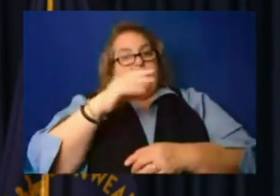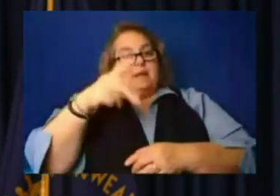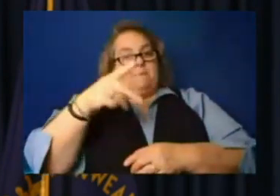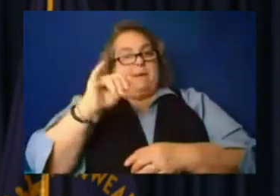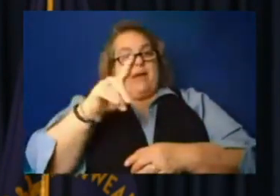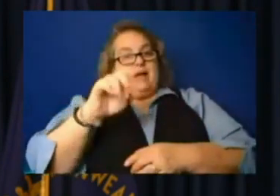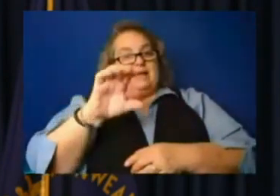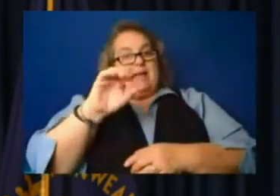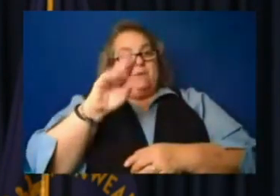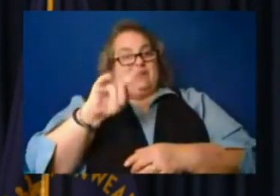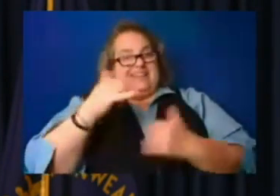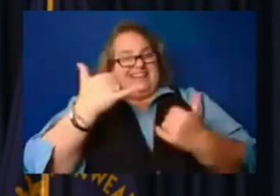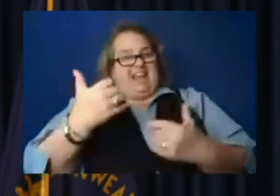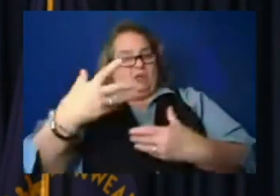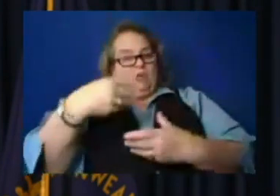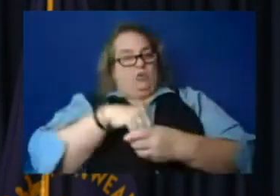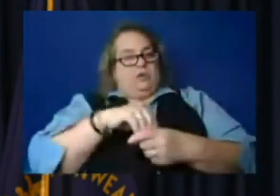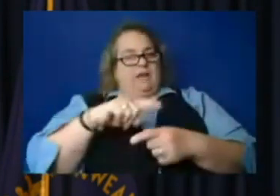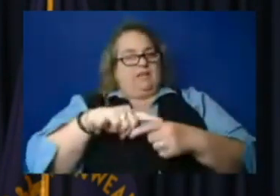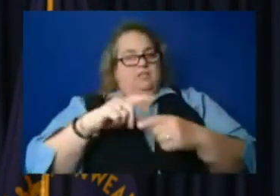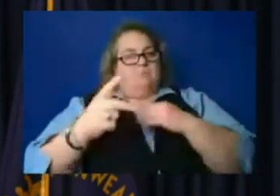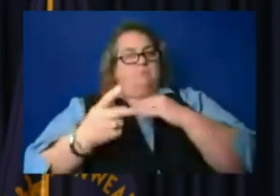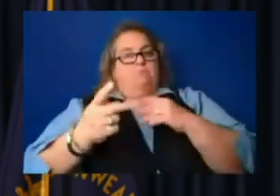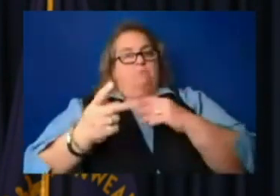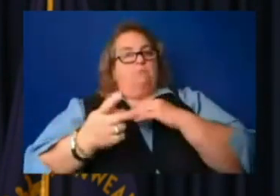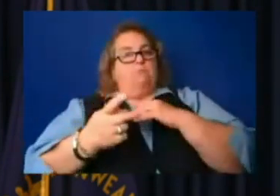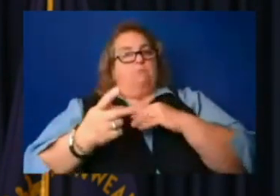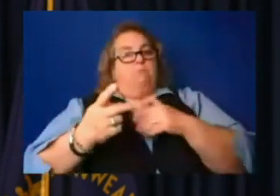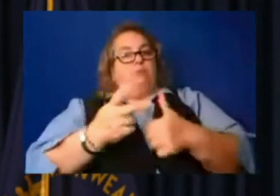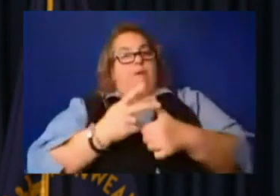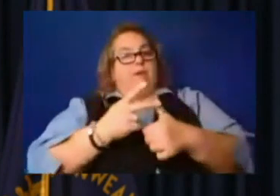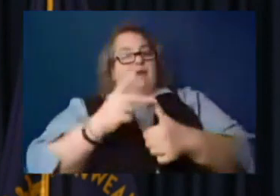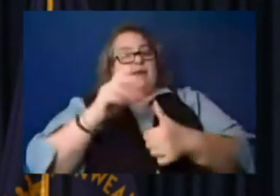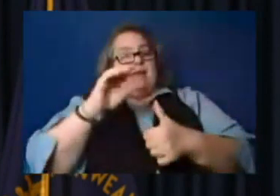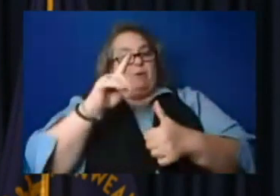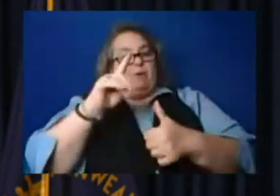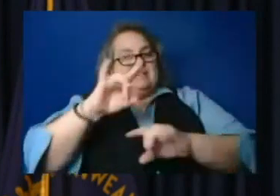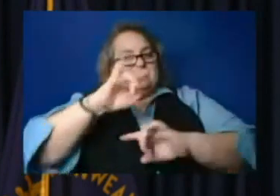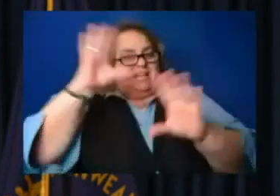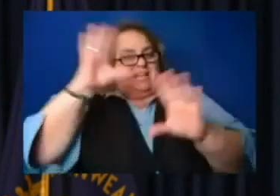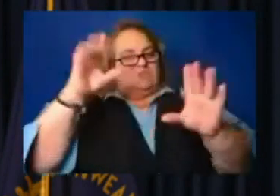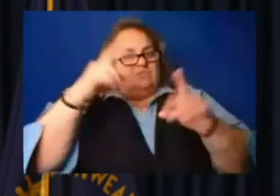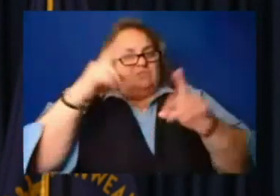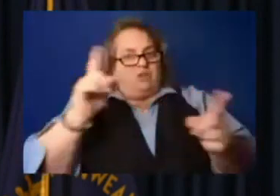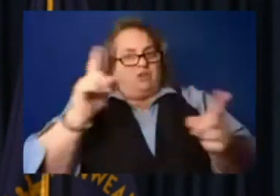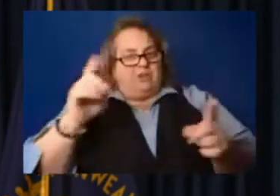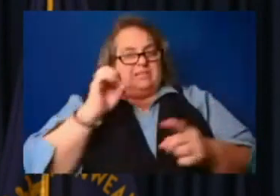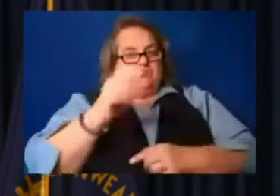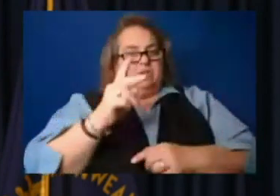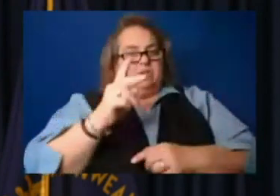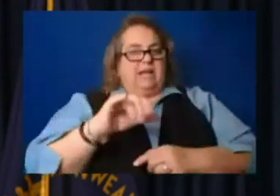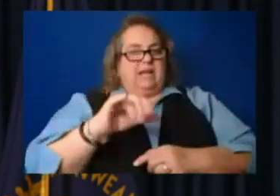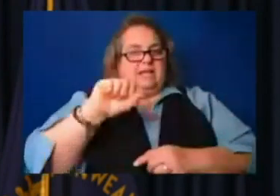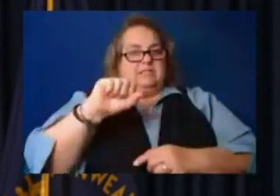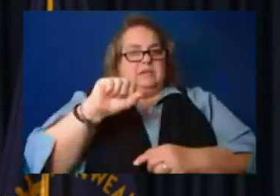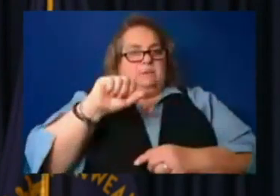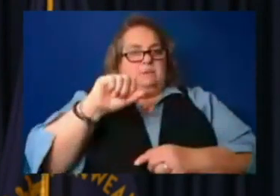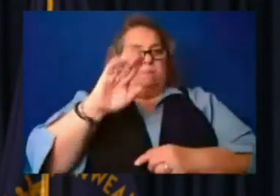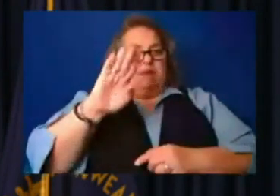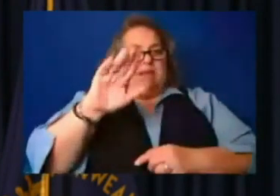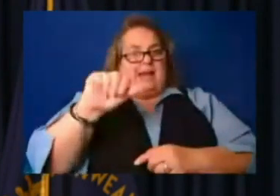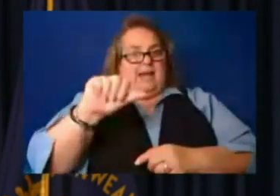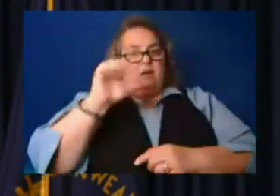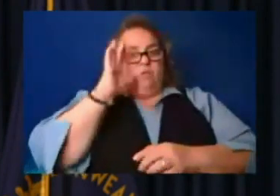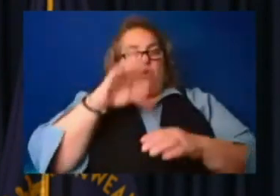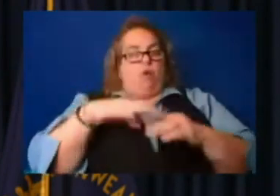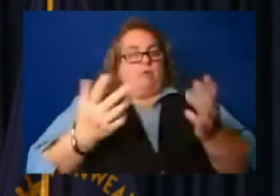primary counties in the disaster declaration in eastern Kentucky and that SBA will open three business recovery centers this